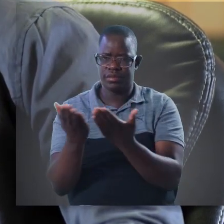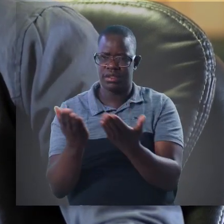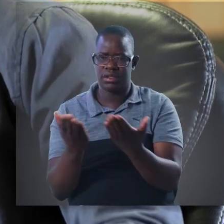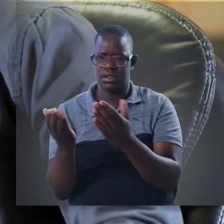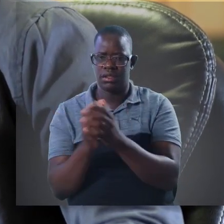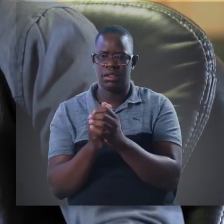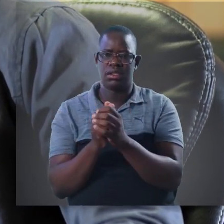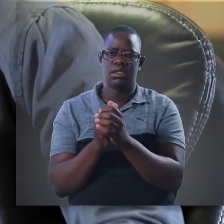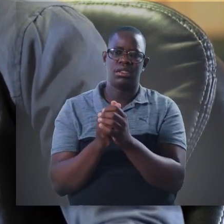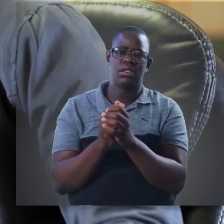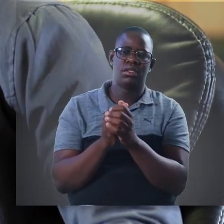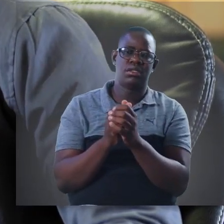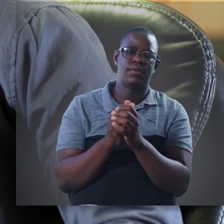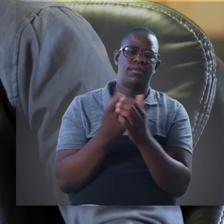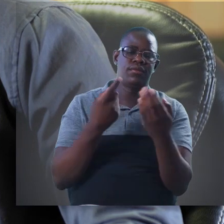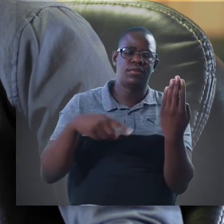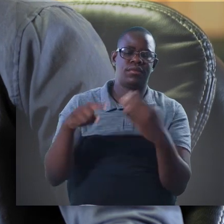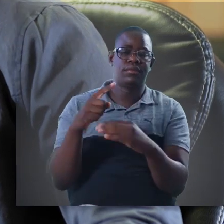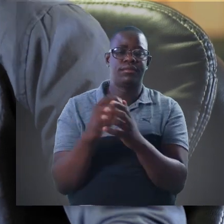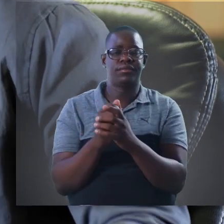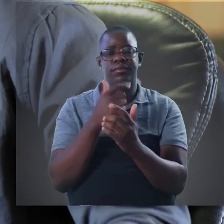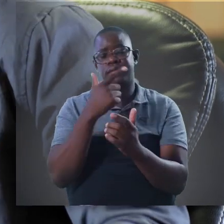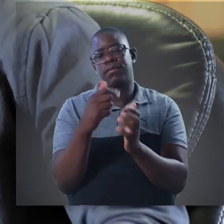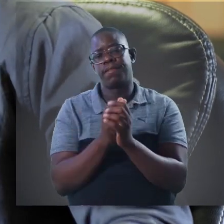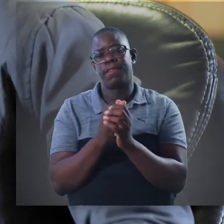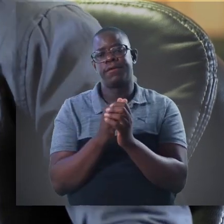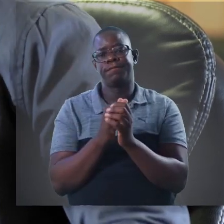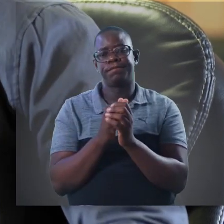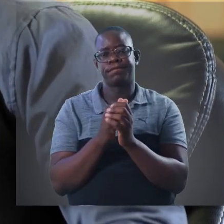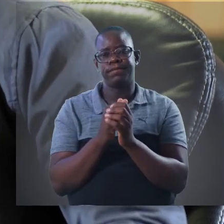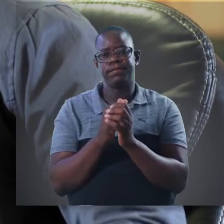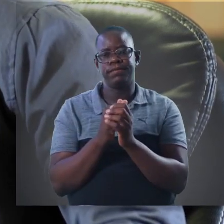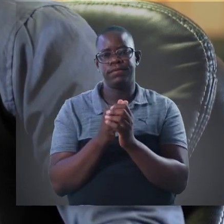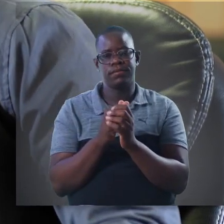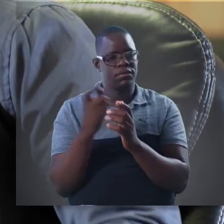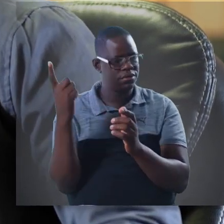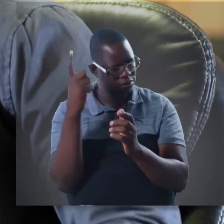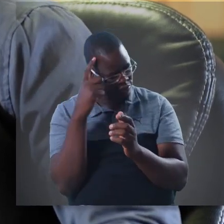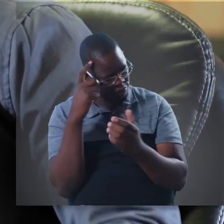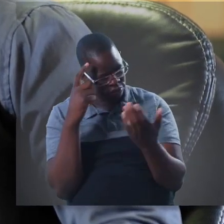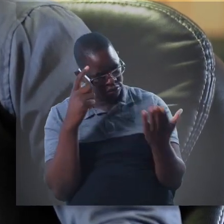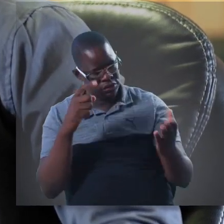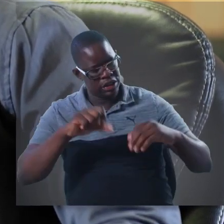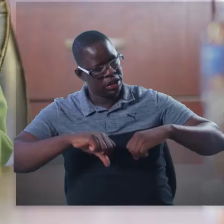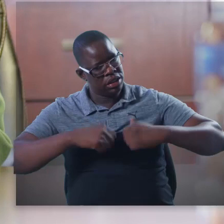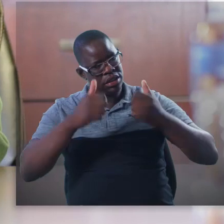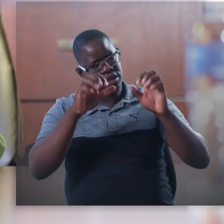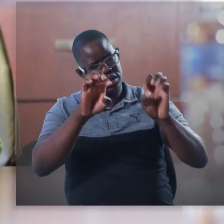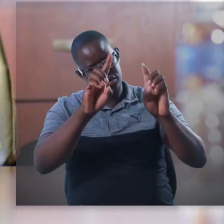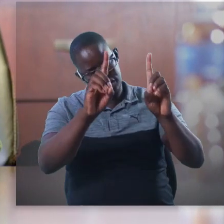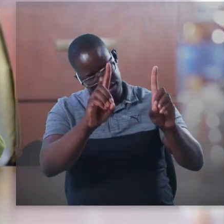local businesses, you know, from foreign competition. They can do this by leaving higher taxes on imports. Thank you, Jakes.